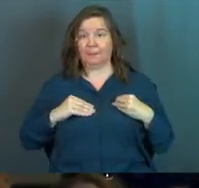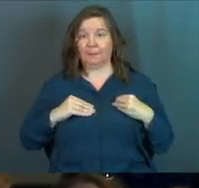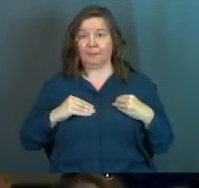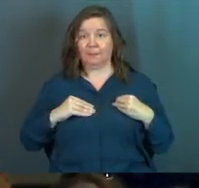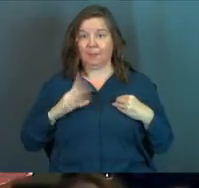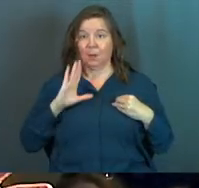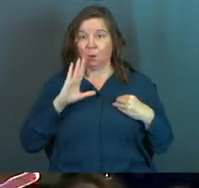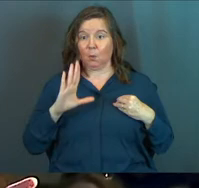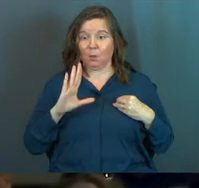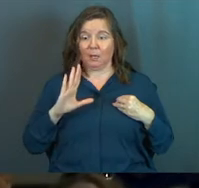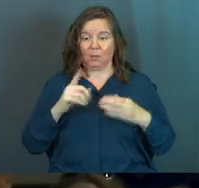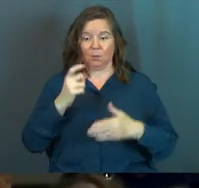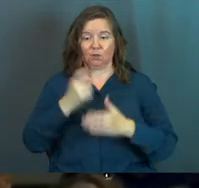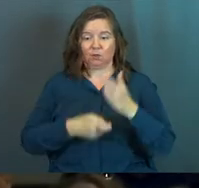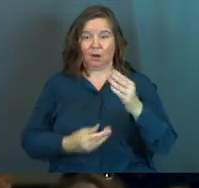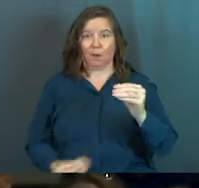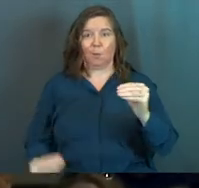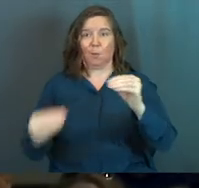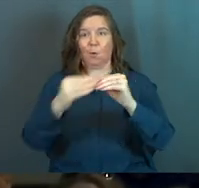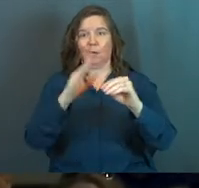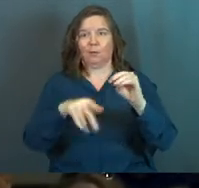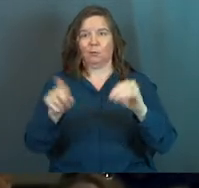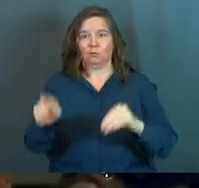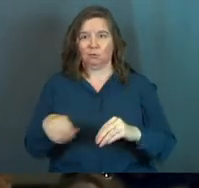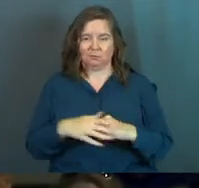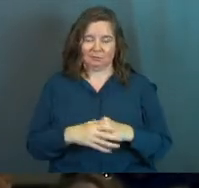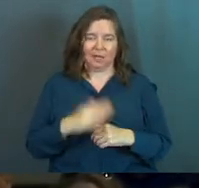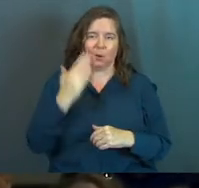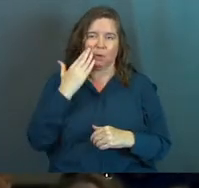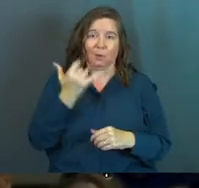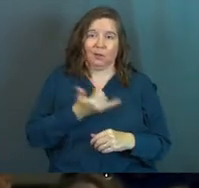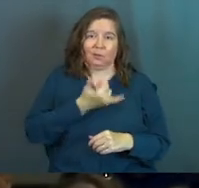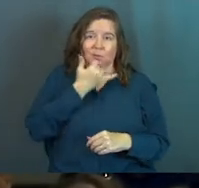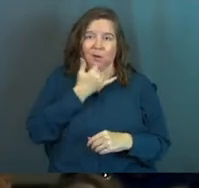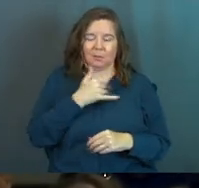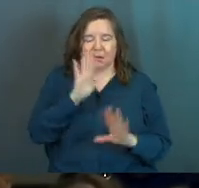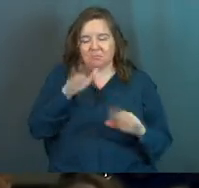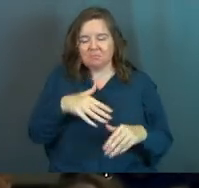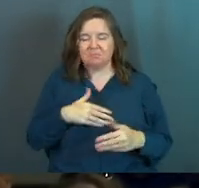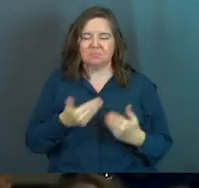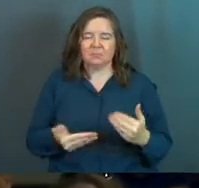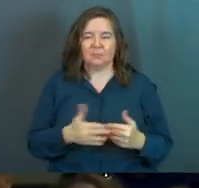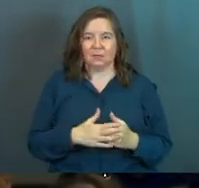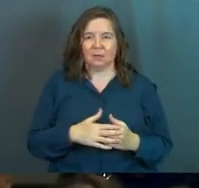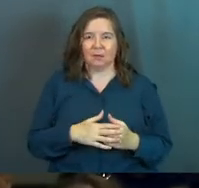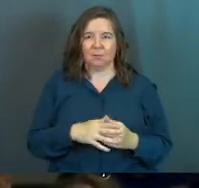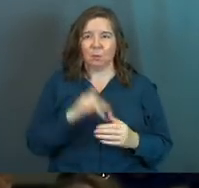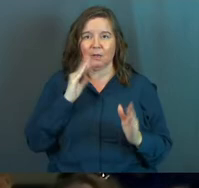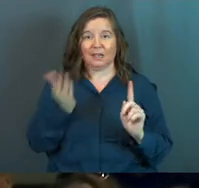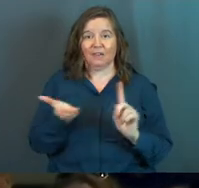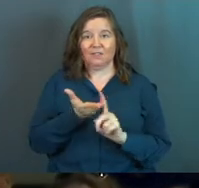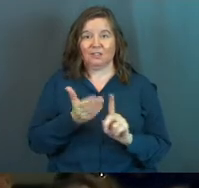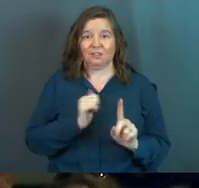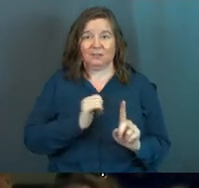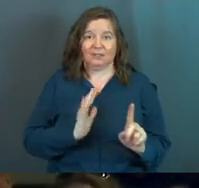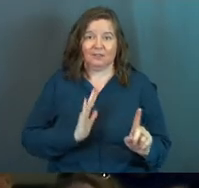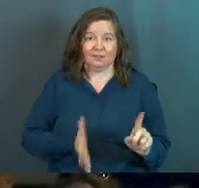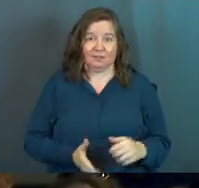and we'll overcharge customers. And we know that it's wrong, but we talk ourselves into it.